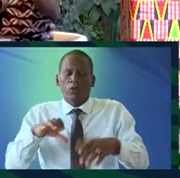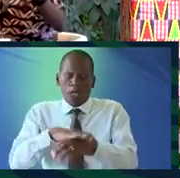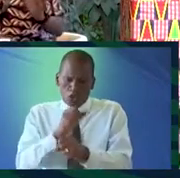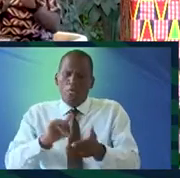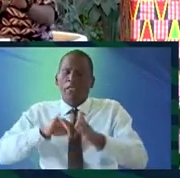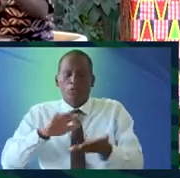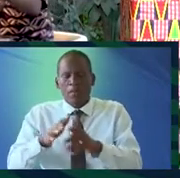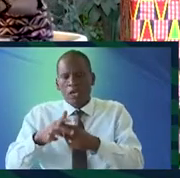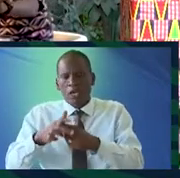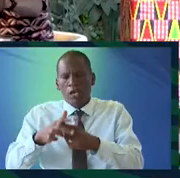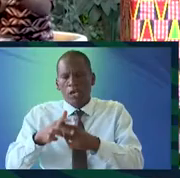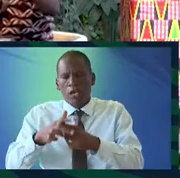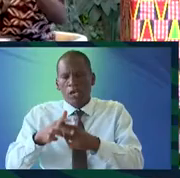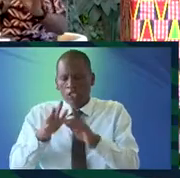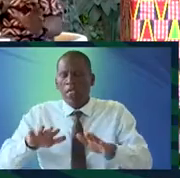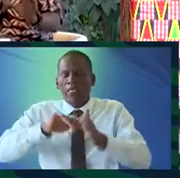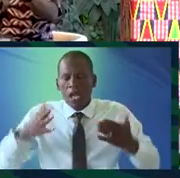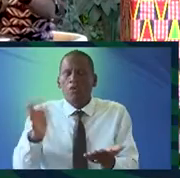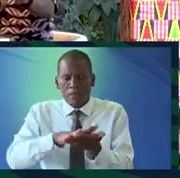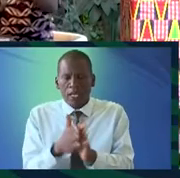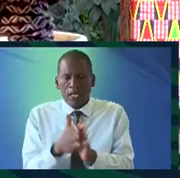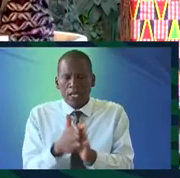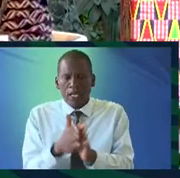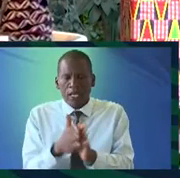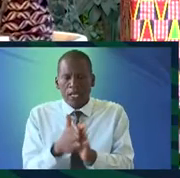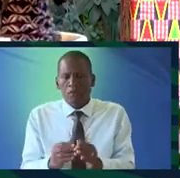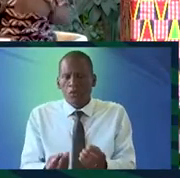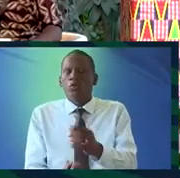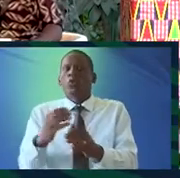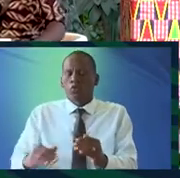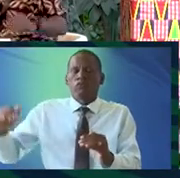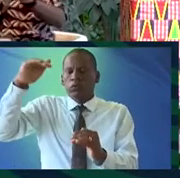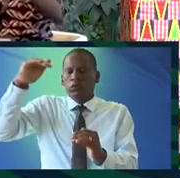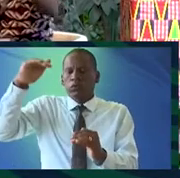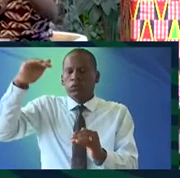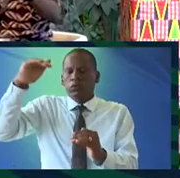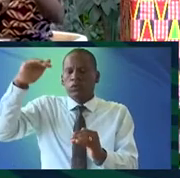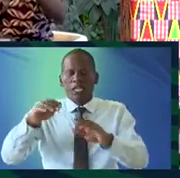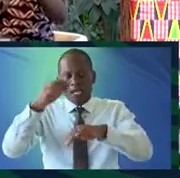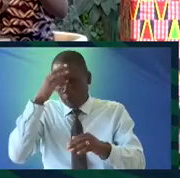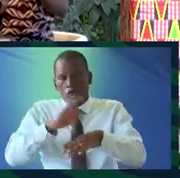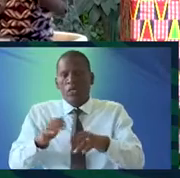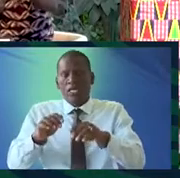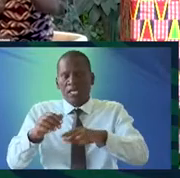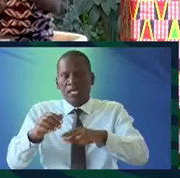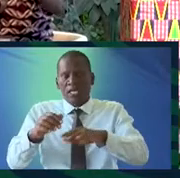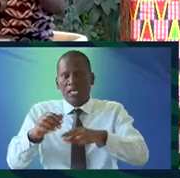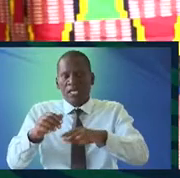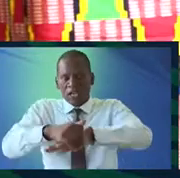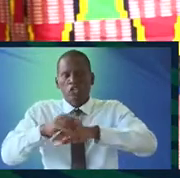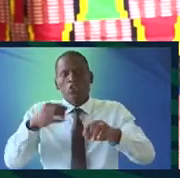jobs that how you become an engineer that's how you become rise in government because of your good English not because of your good